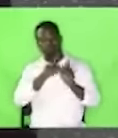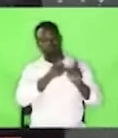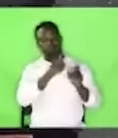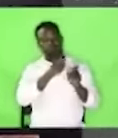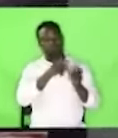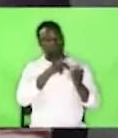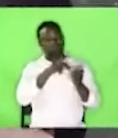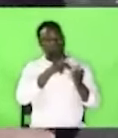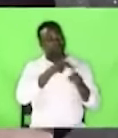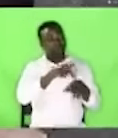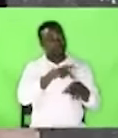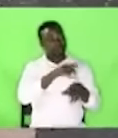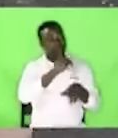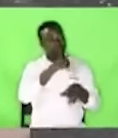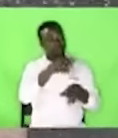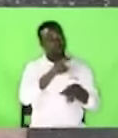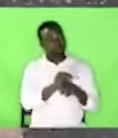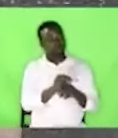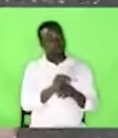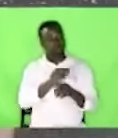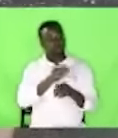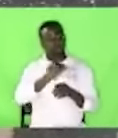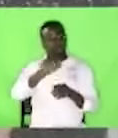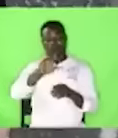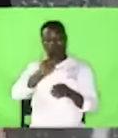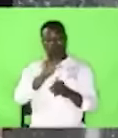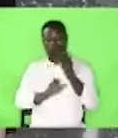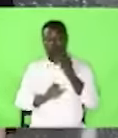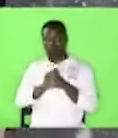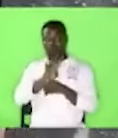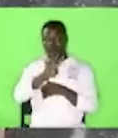verse 7 as chapter 4 verse 7